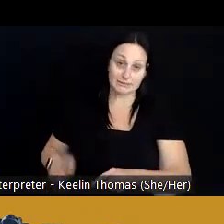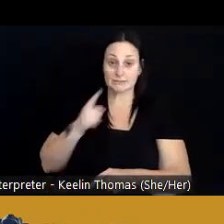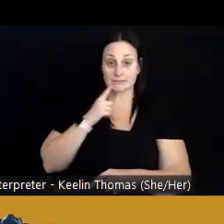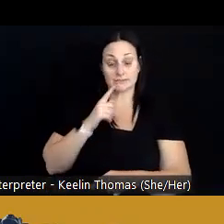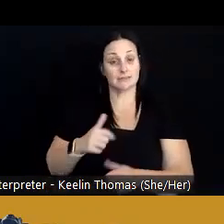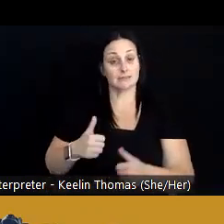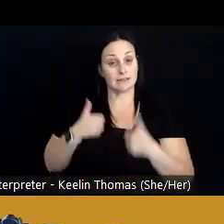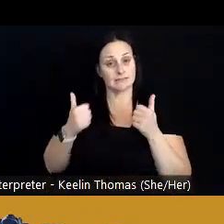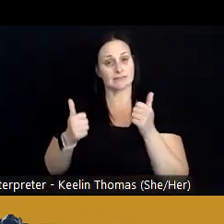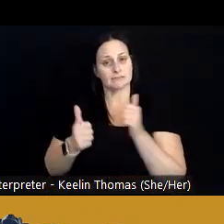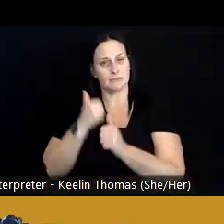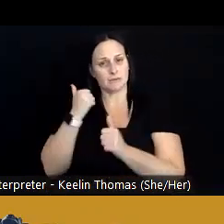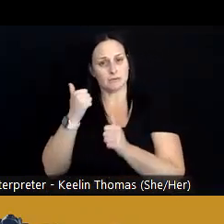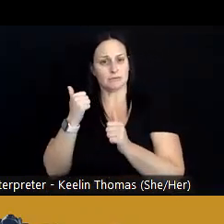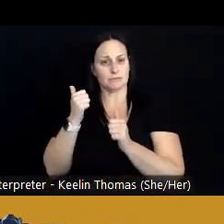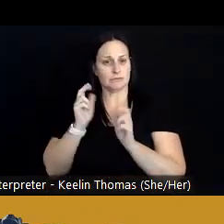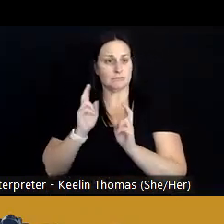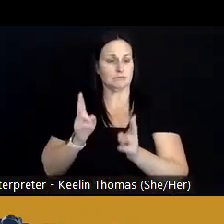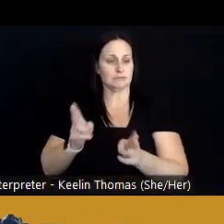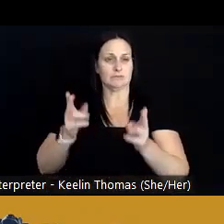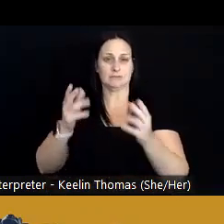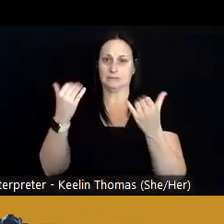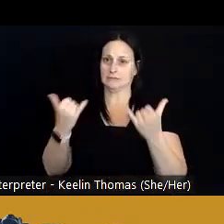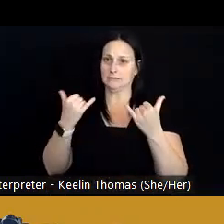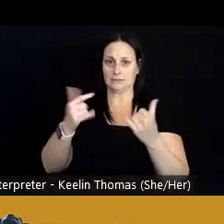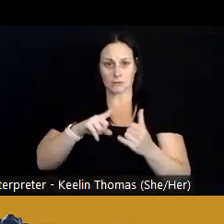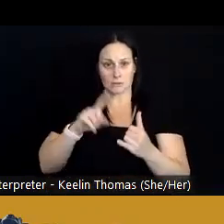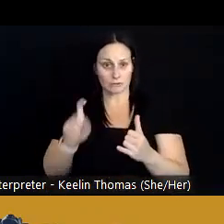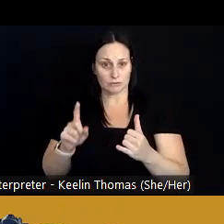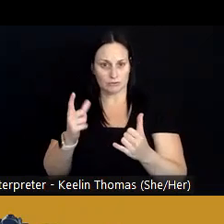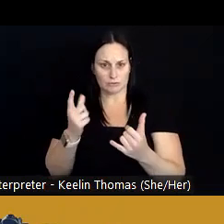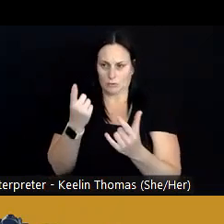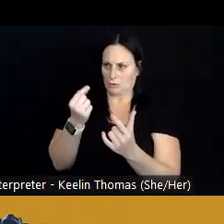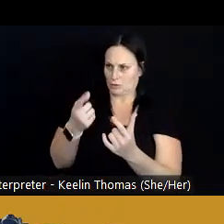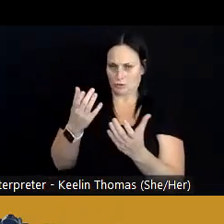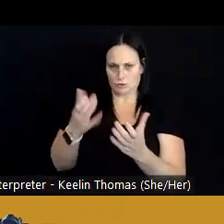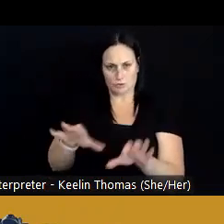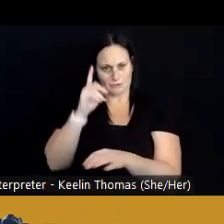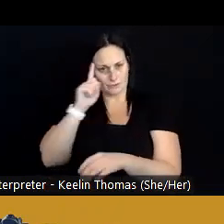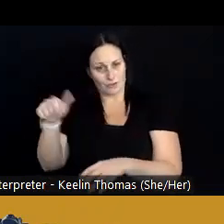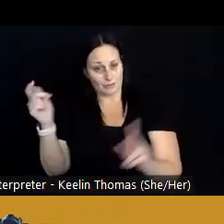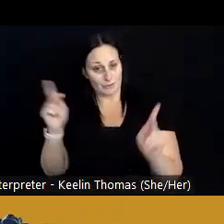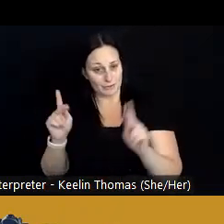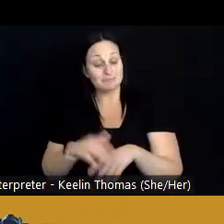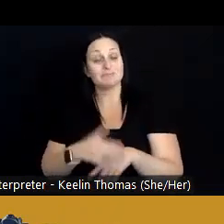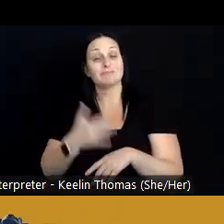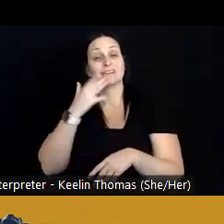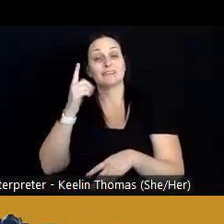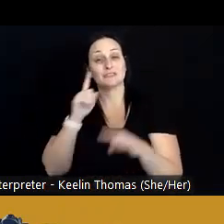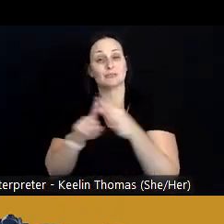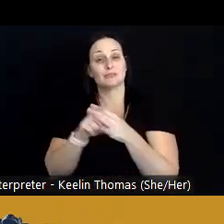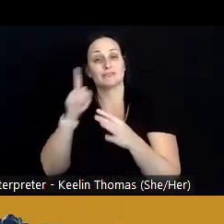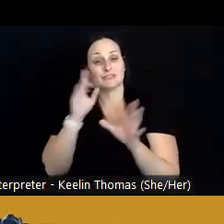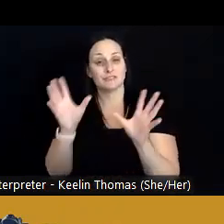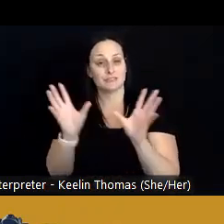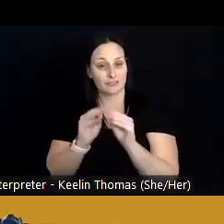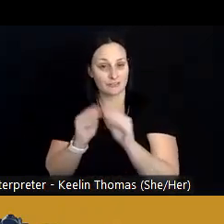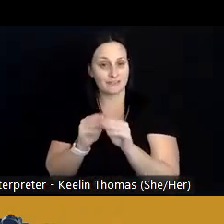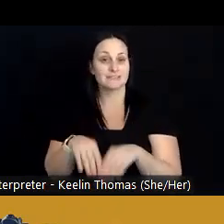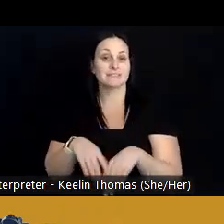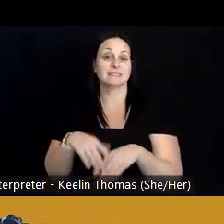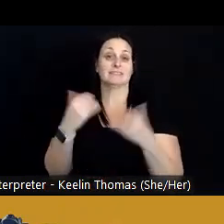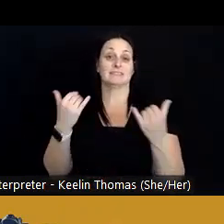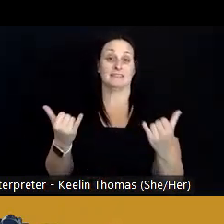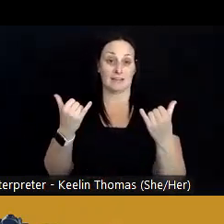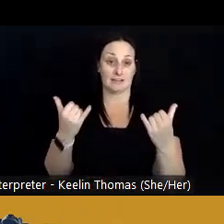life's most urgent and persistent question is, what are you doing for others? Thank you for joining us for this conference. And at this